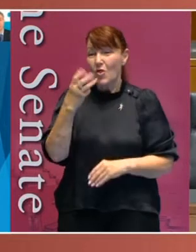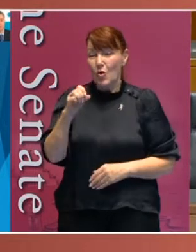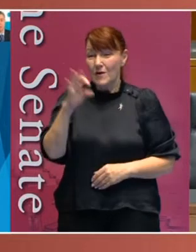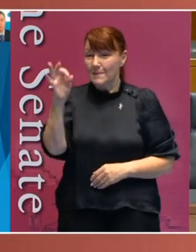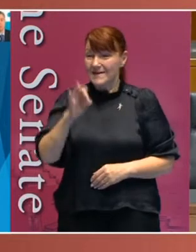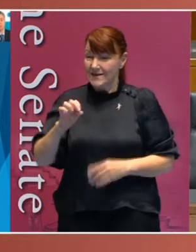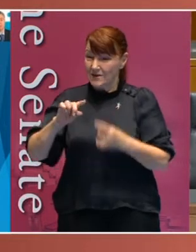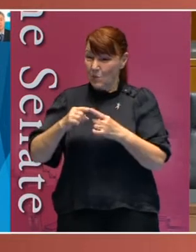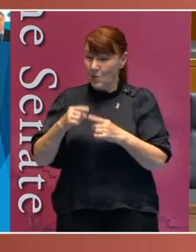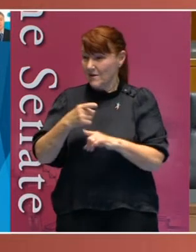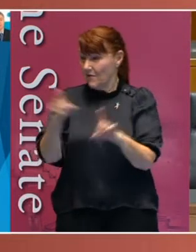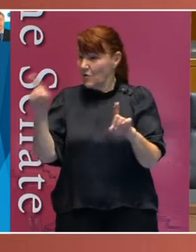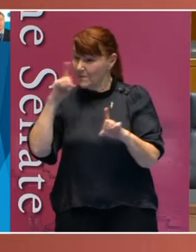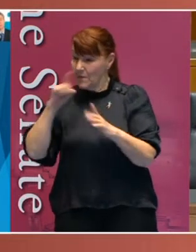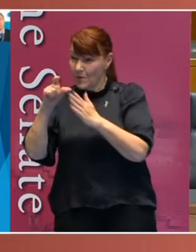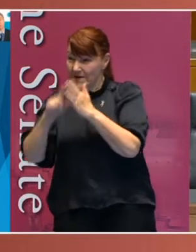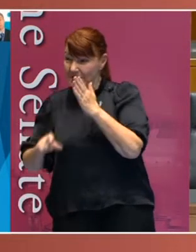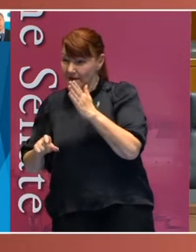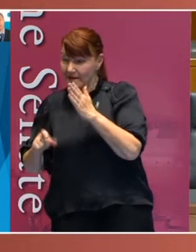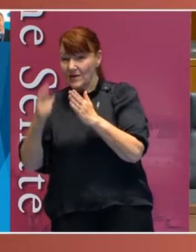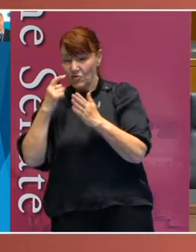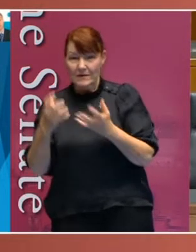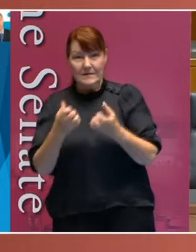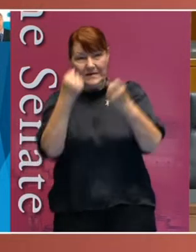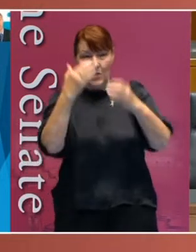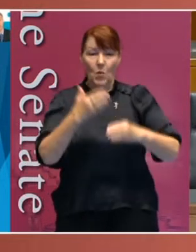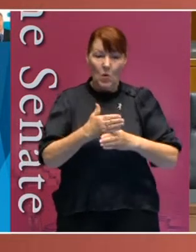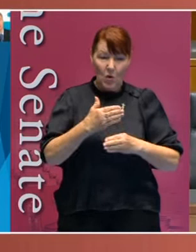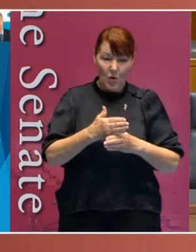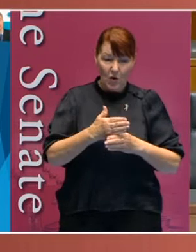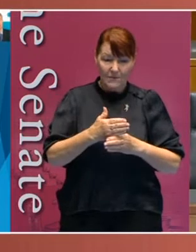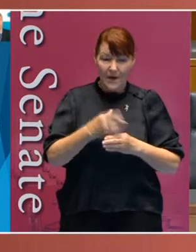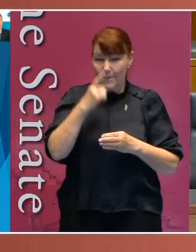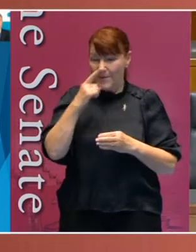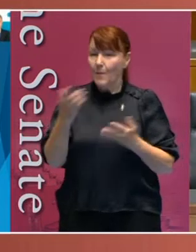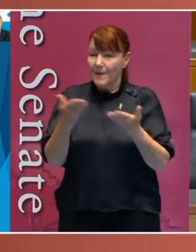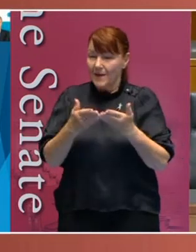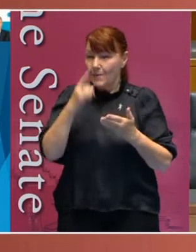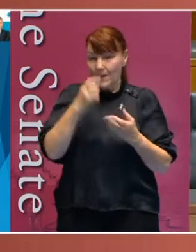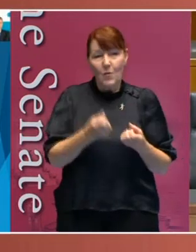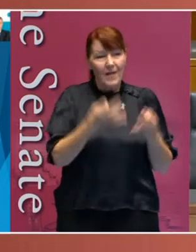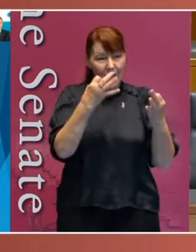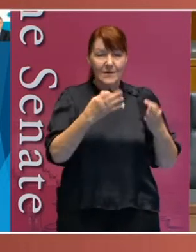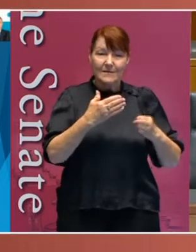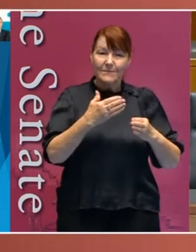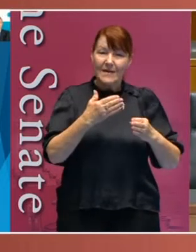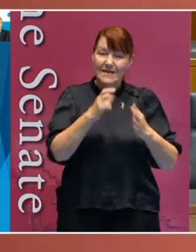people with disability accessing employment and people without a disability accessing employment.